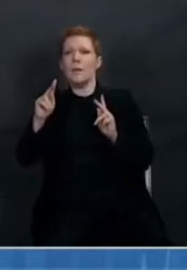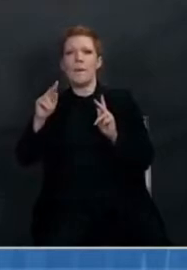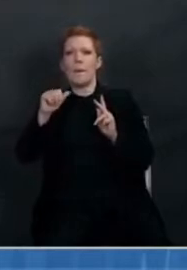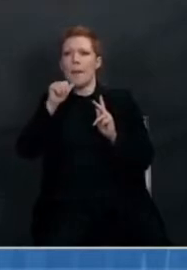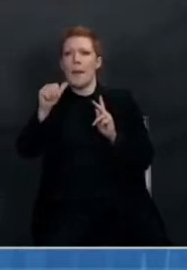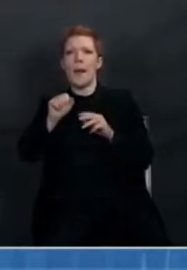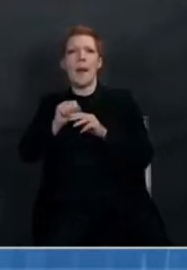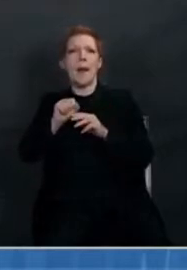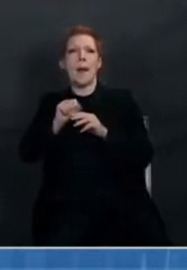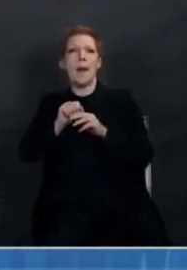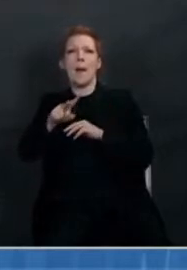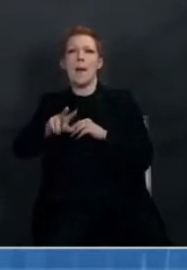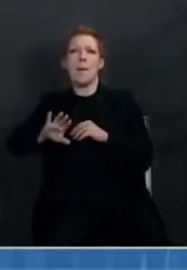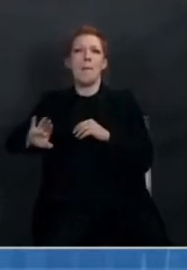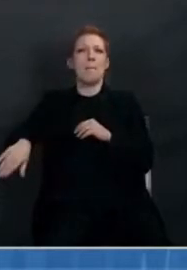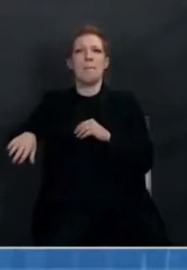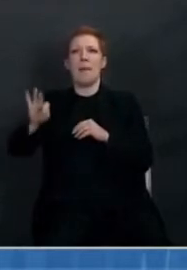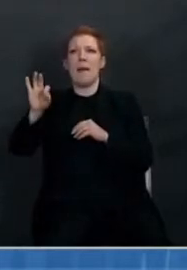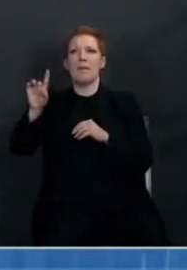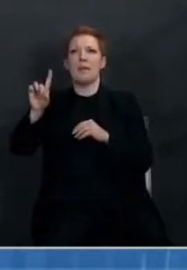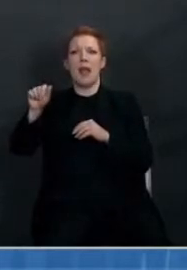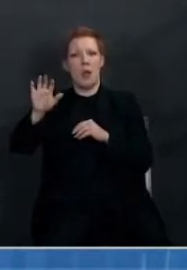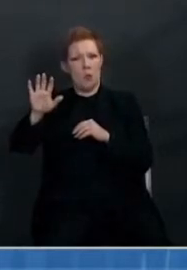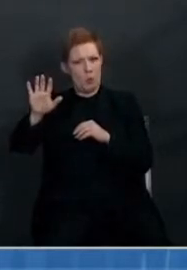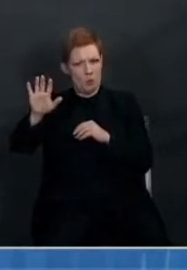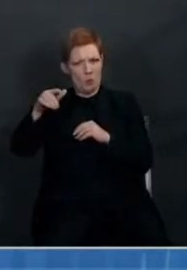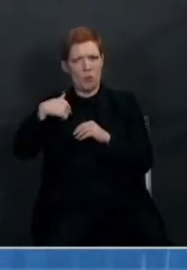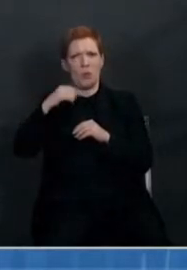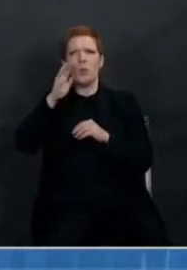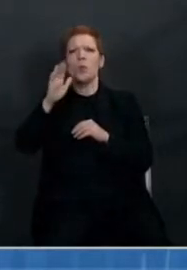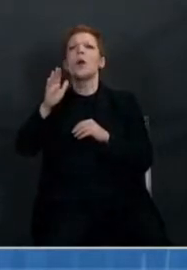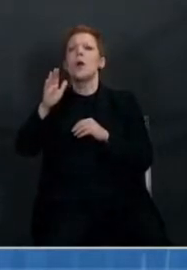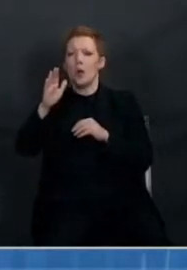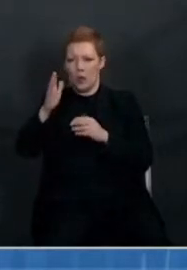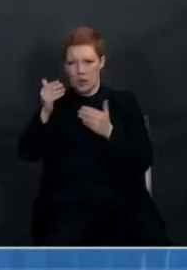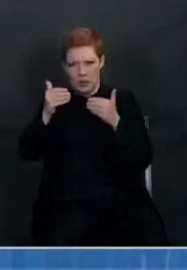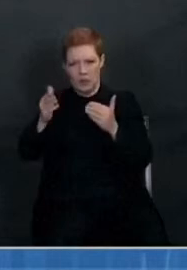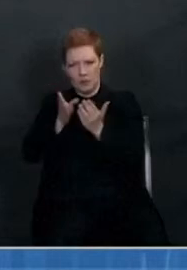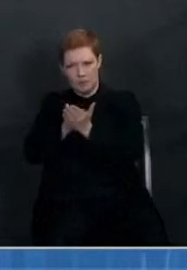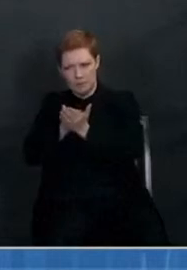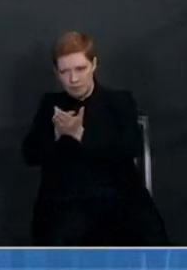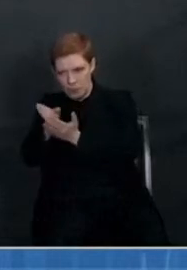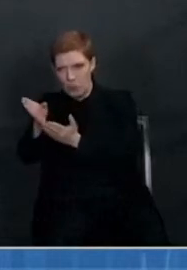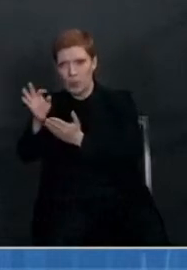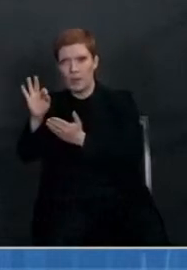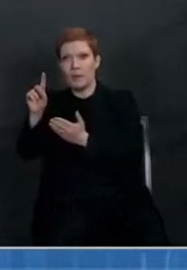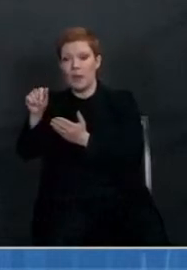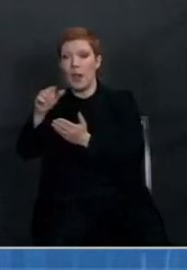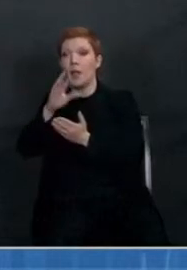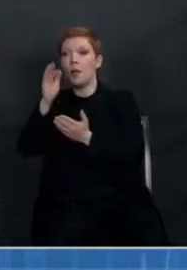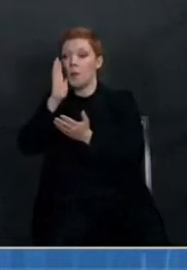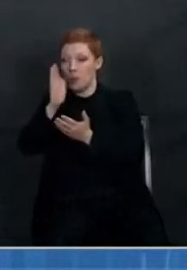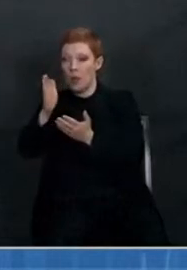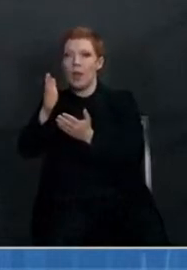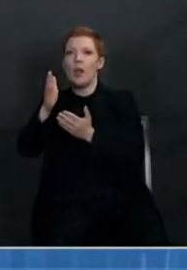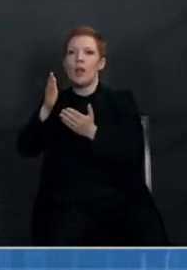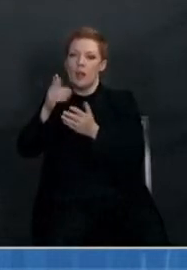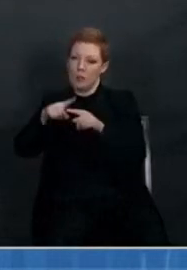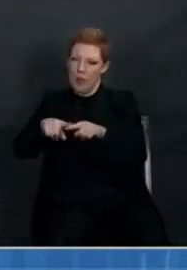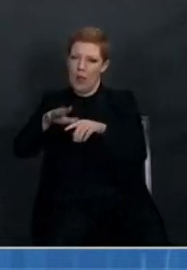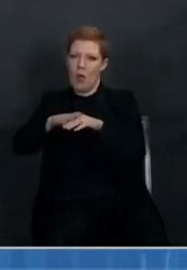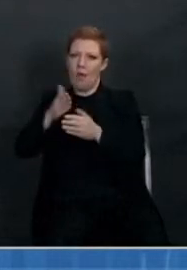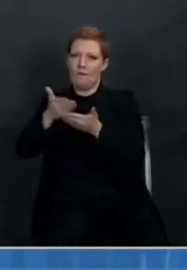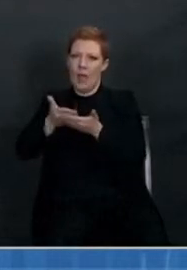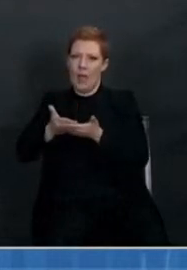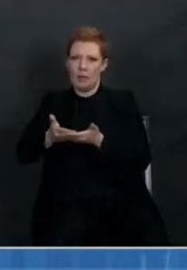and we are not planning for facts that aren't yet in evidence. So the numbers and the dates that we've talked about here are